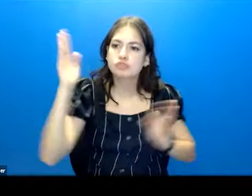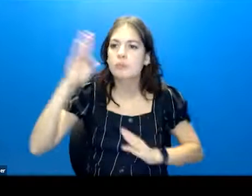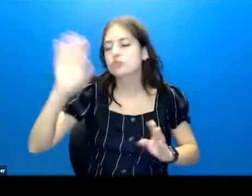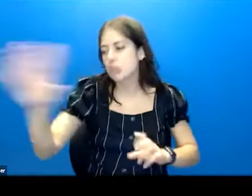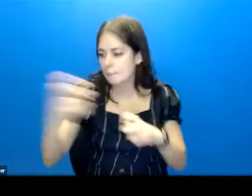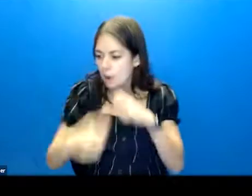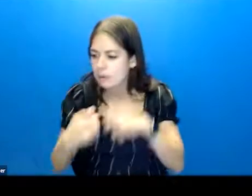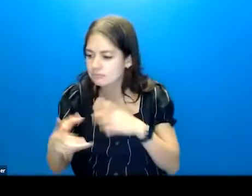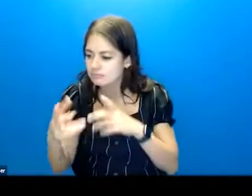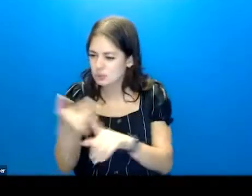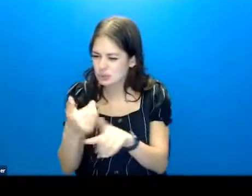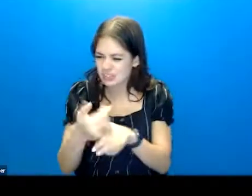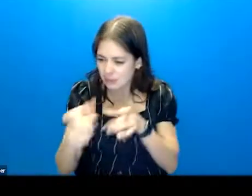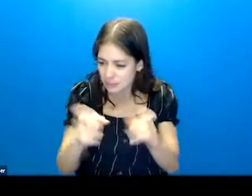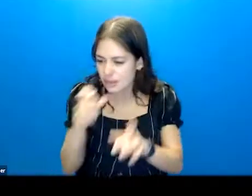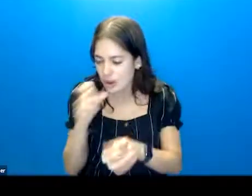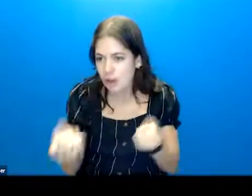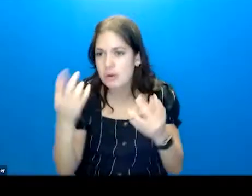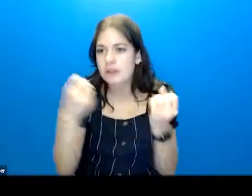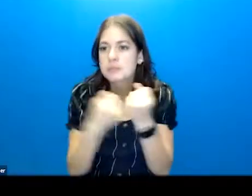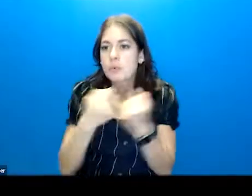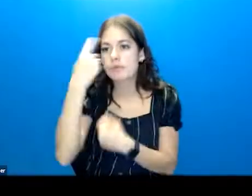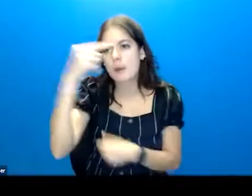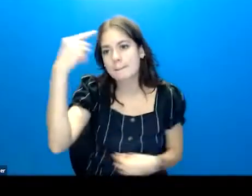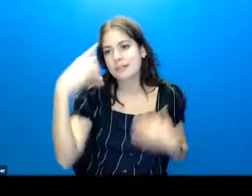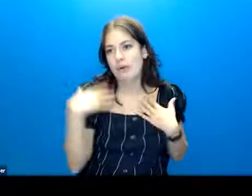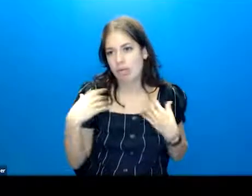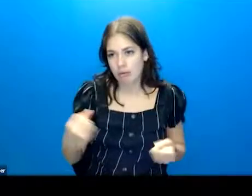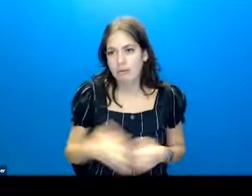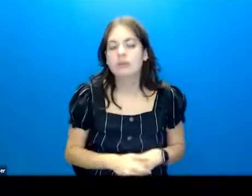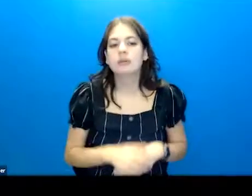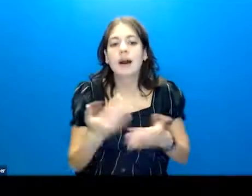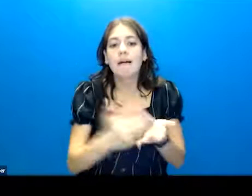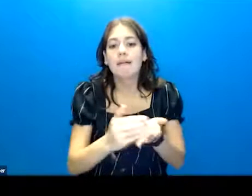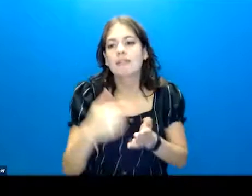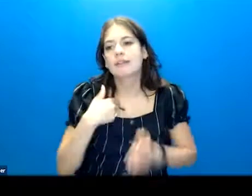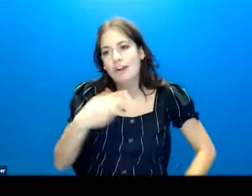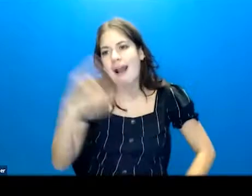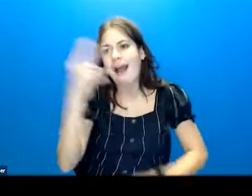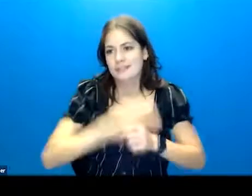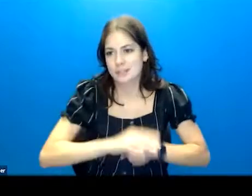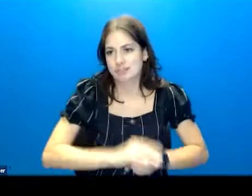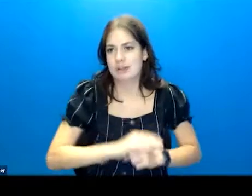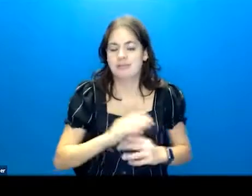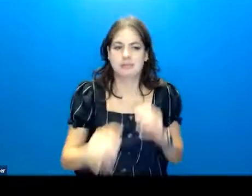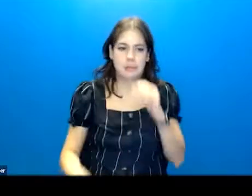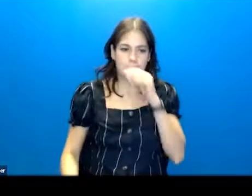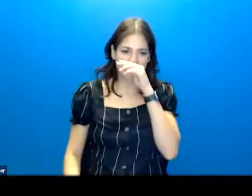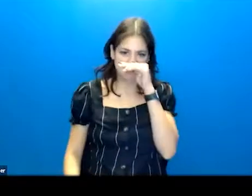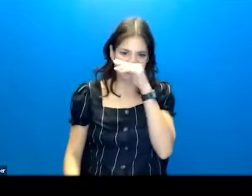and there's not a lot of support for mental health. And often they're very high stress and very physically demanding.